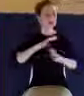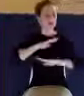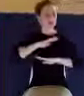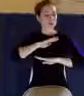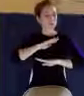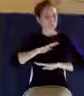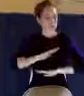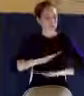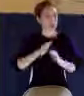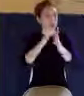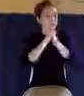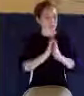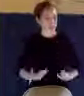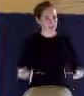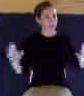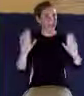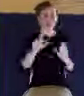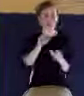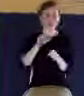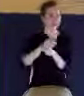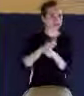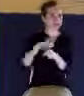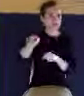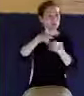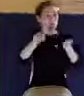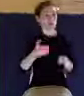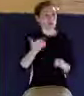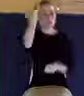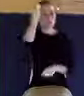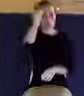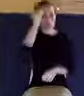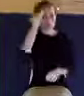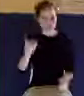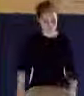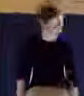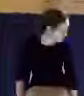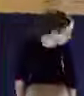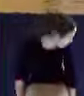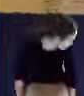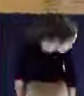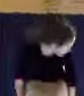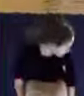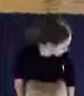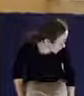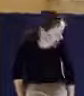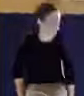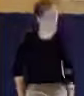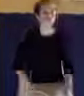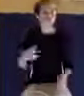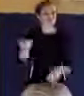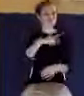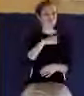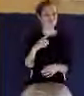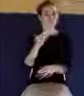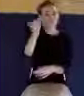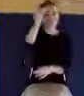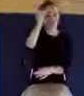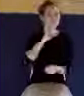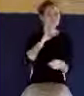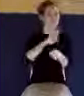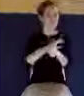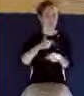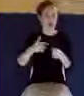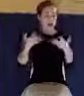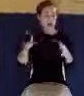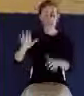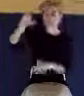so that you can know, you can have that absolute certainty that you are a child of God. So let